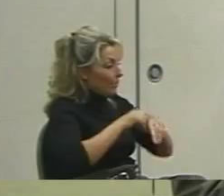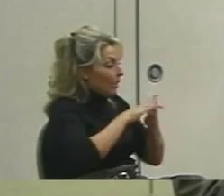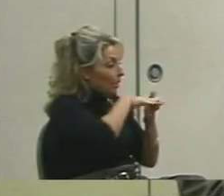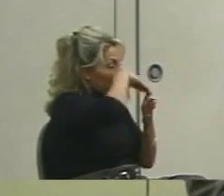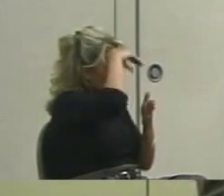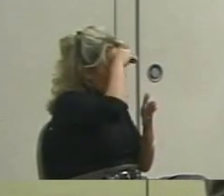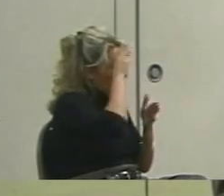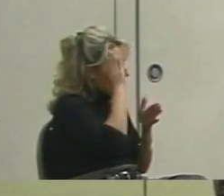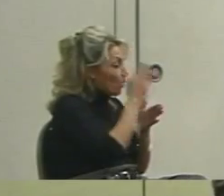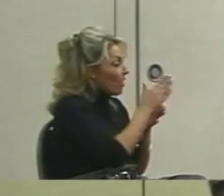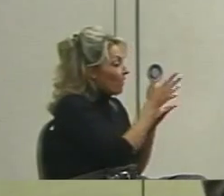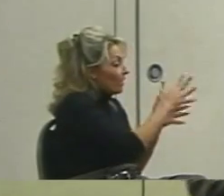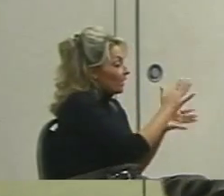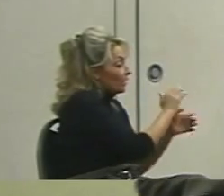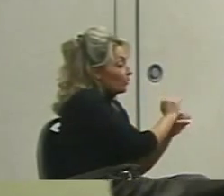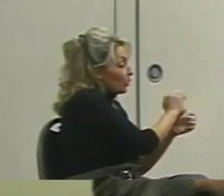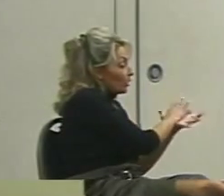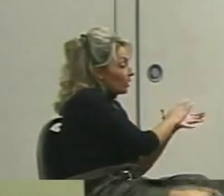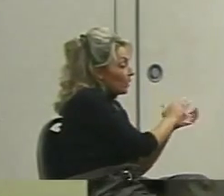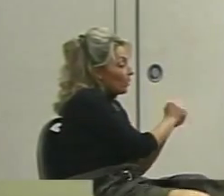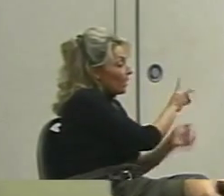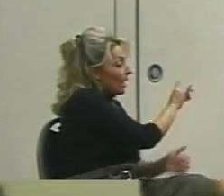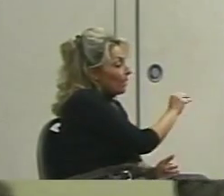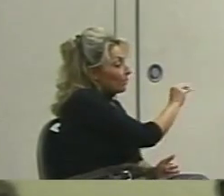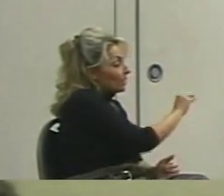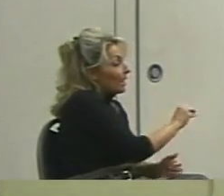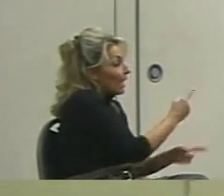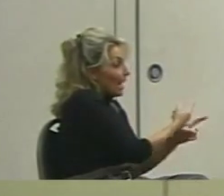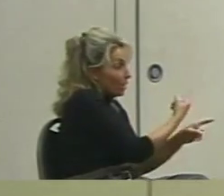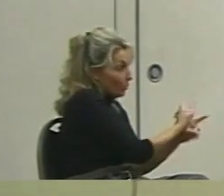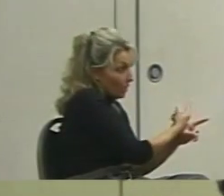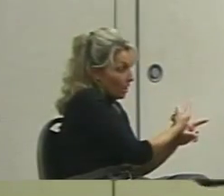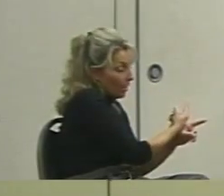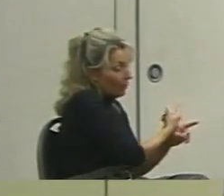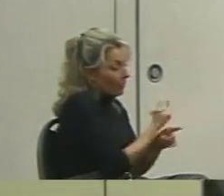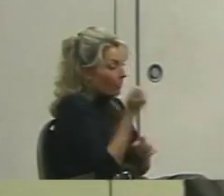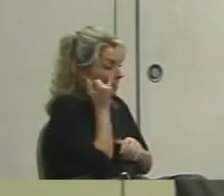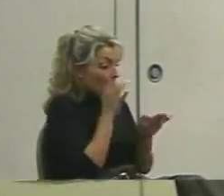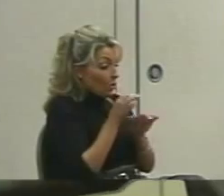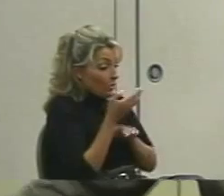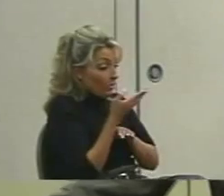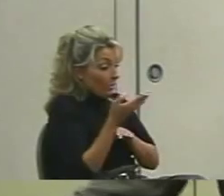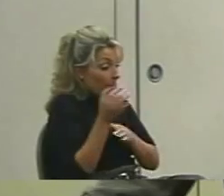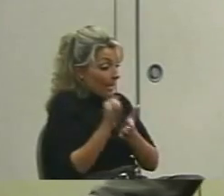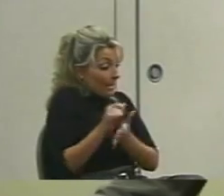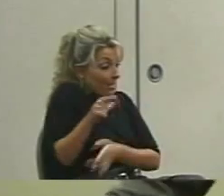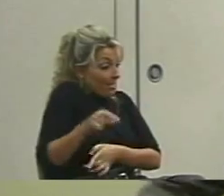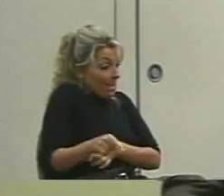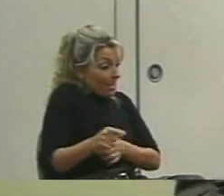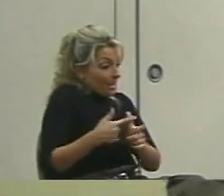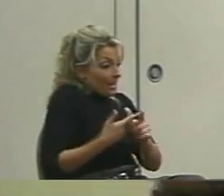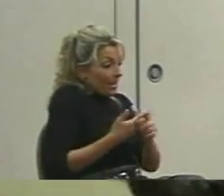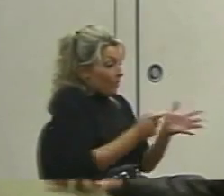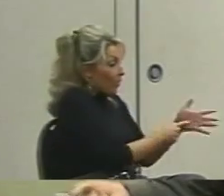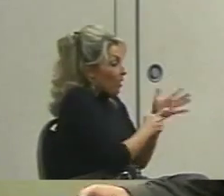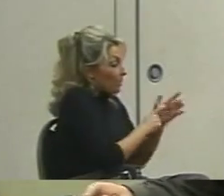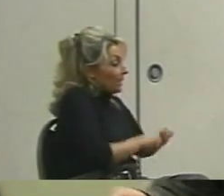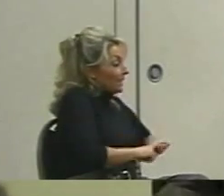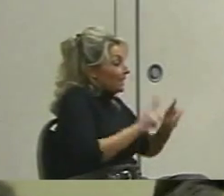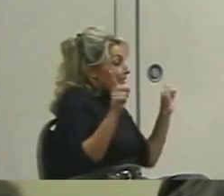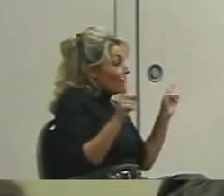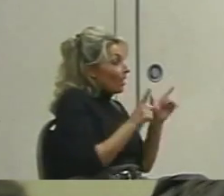80% accuracy. But if you say they're going to do something that's this and then the criterion is something completely different, it's unmeasurable,